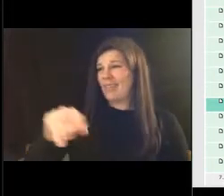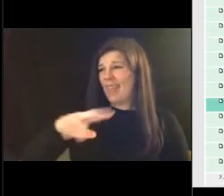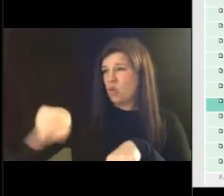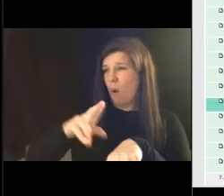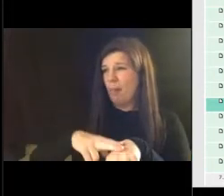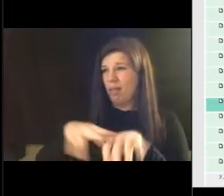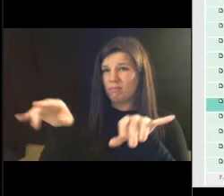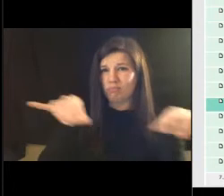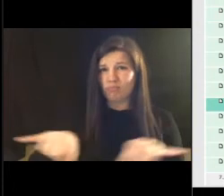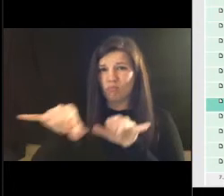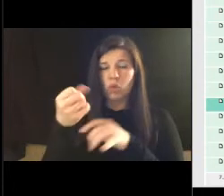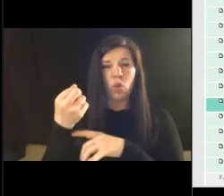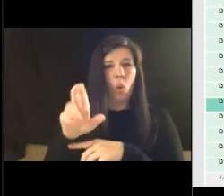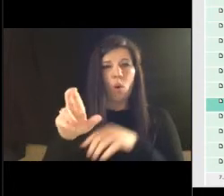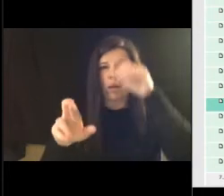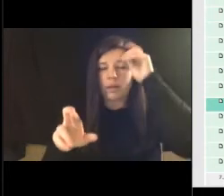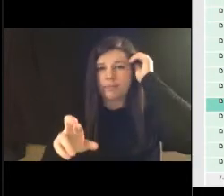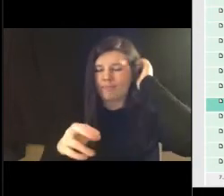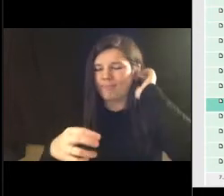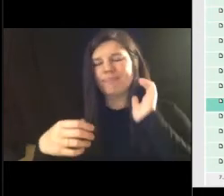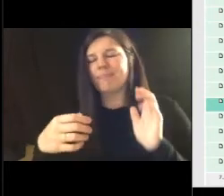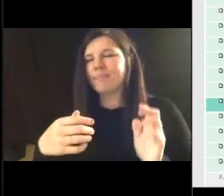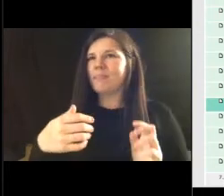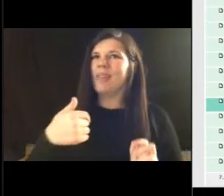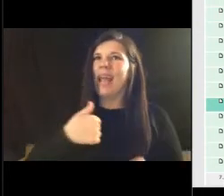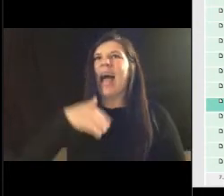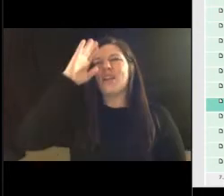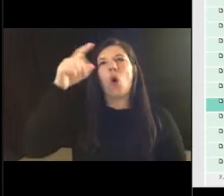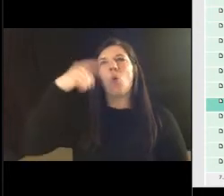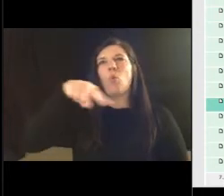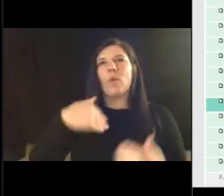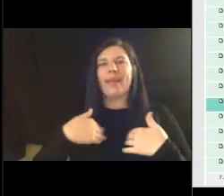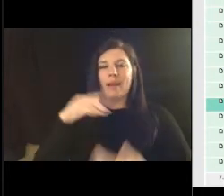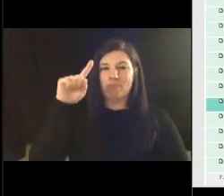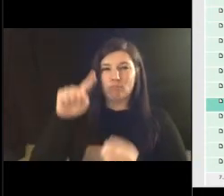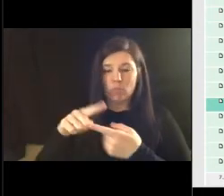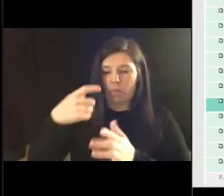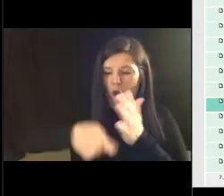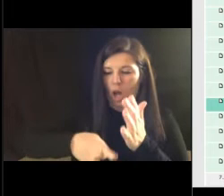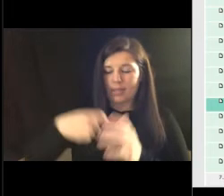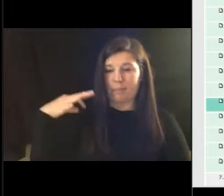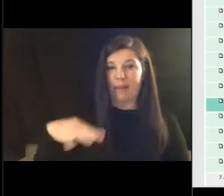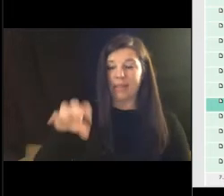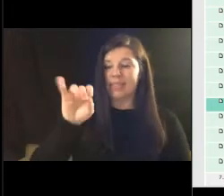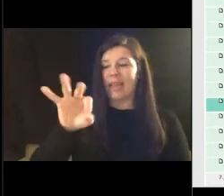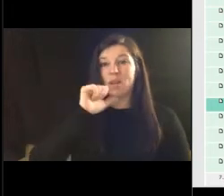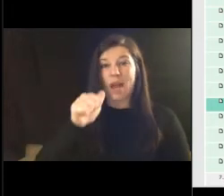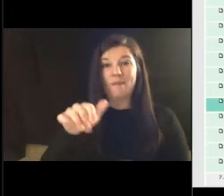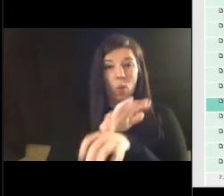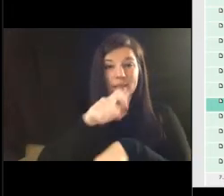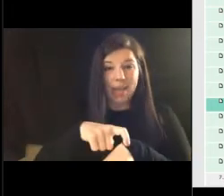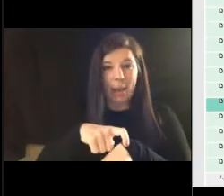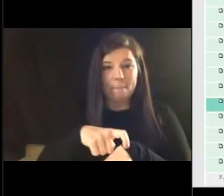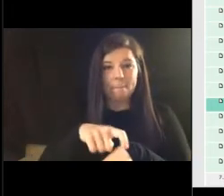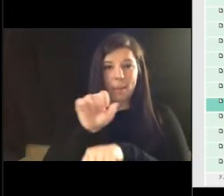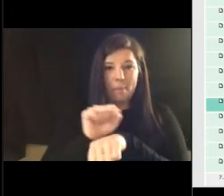don't see because i say that because i know we can alleviate the cost of benefits if we're not hiring full-time employees and so i